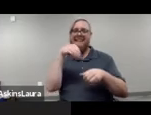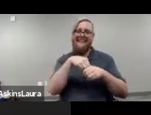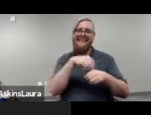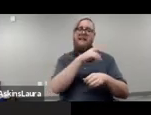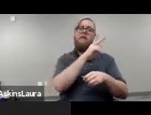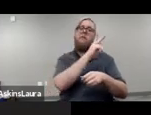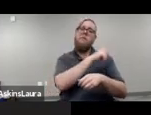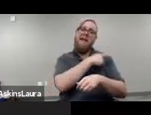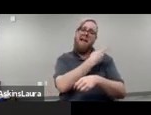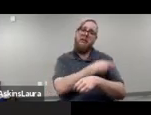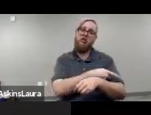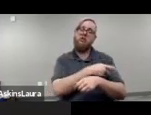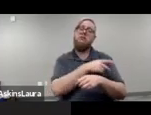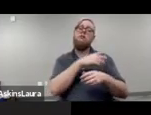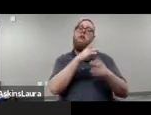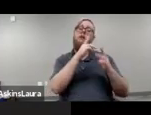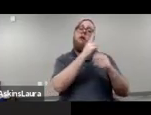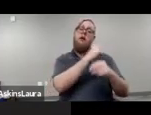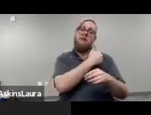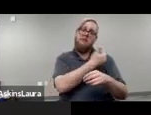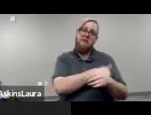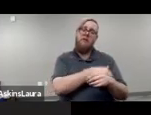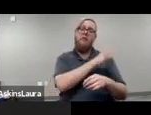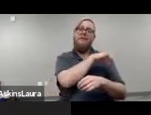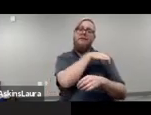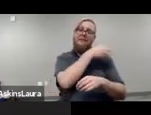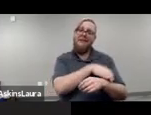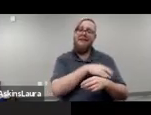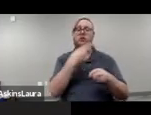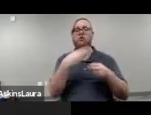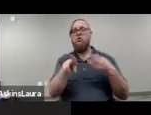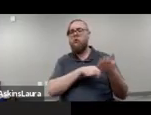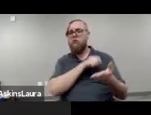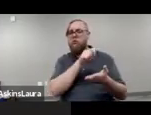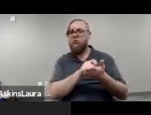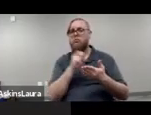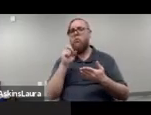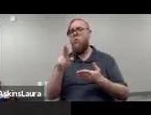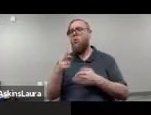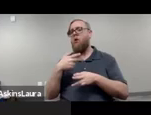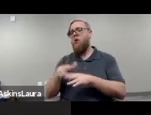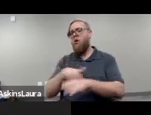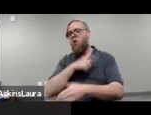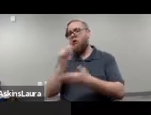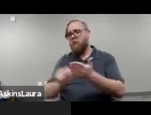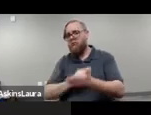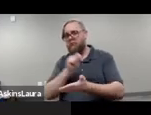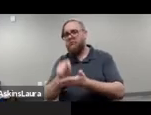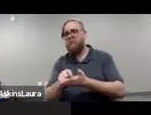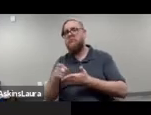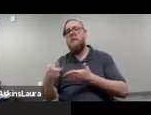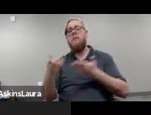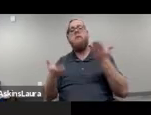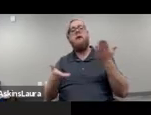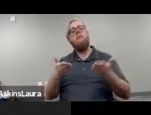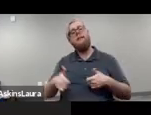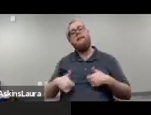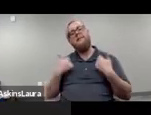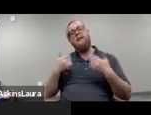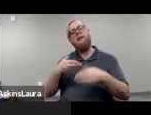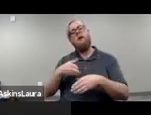hospitalization clinic, both short-term and long-term, they might be living in important care,